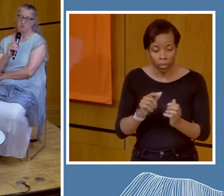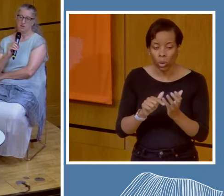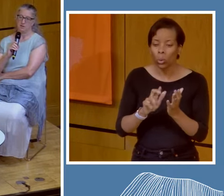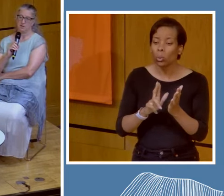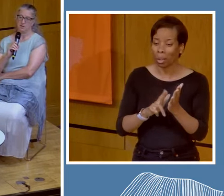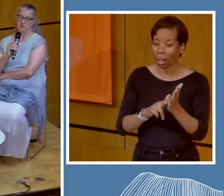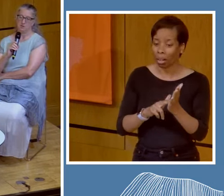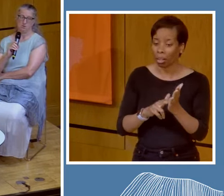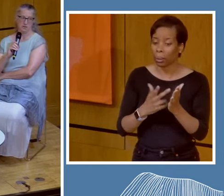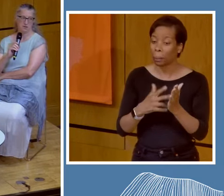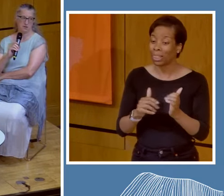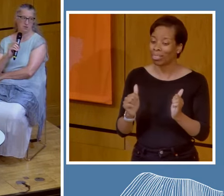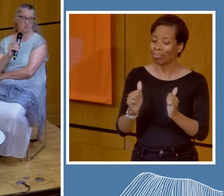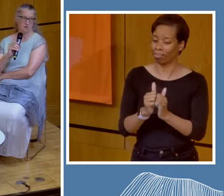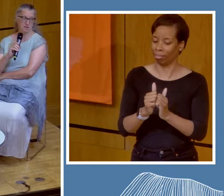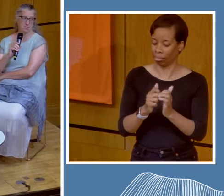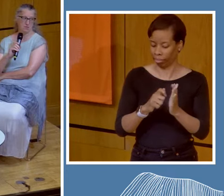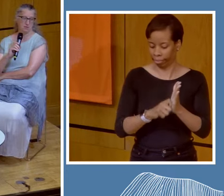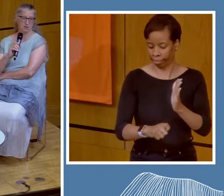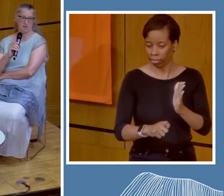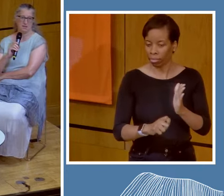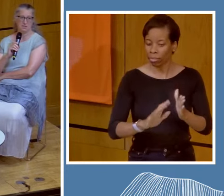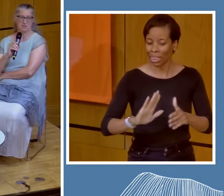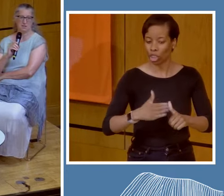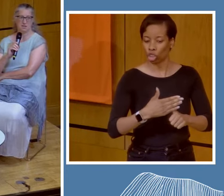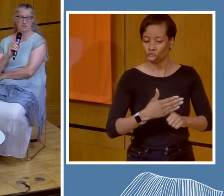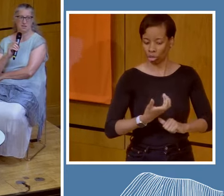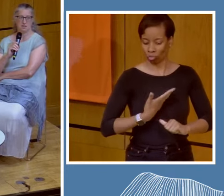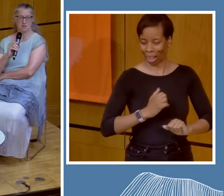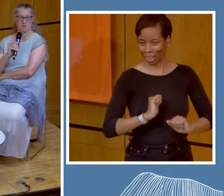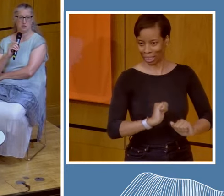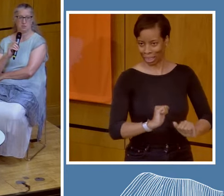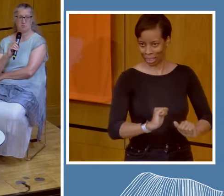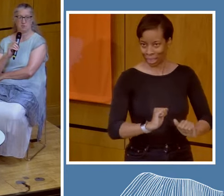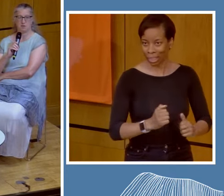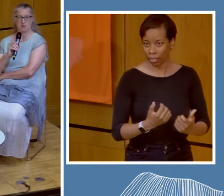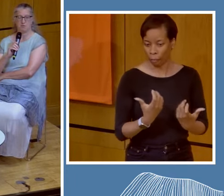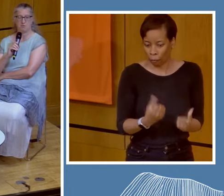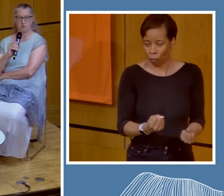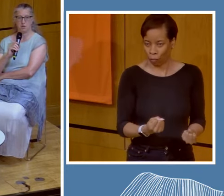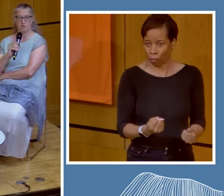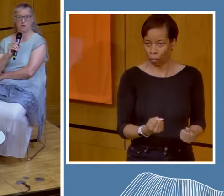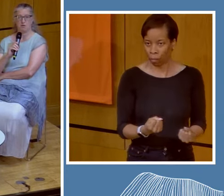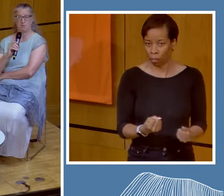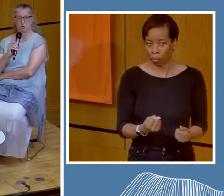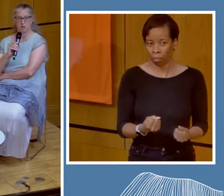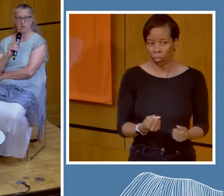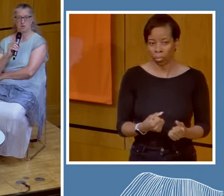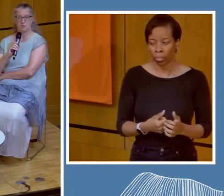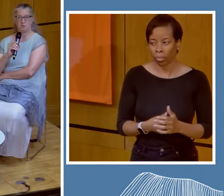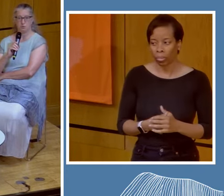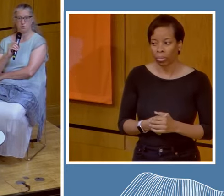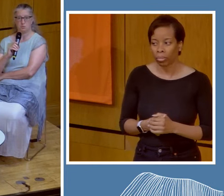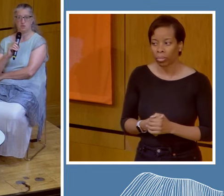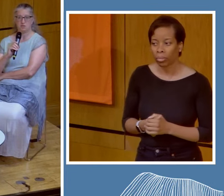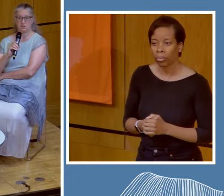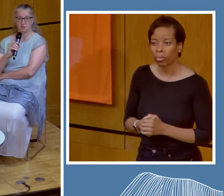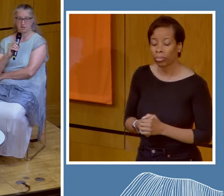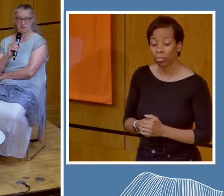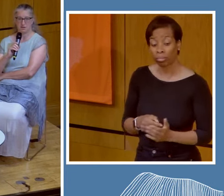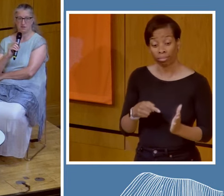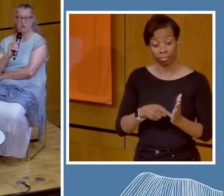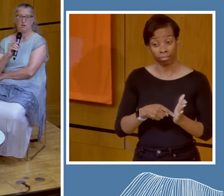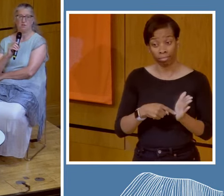so that is, I mean, there is a mechanism. And it does say that indigenous peoples have free, prior and informed